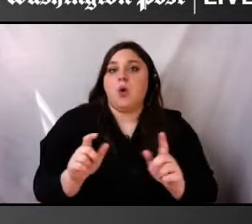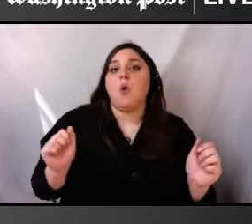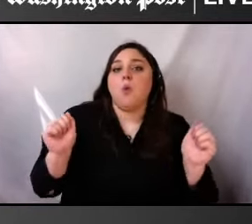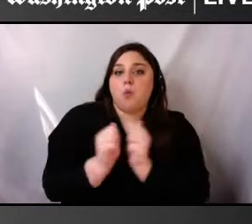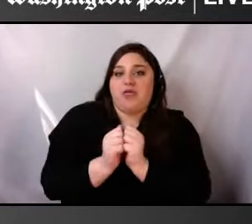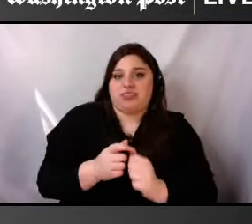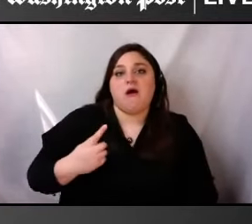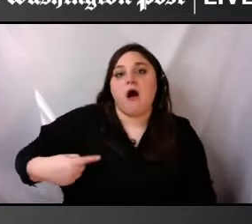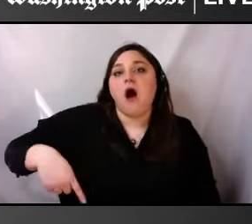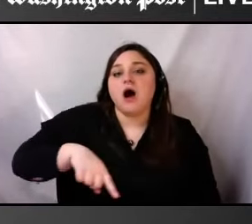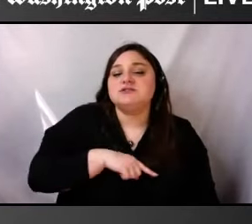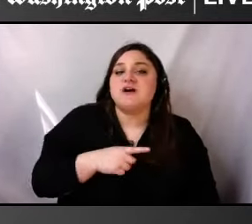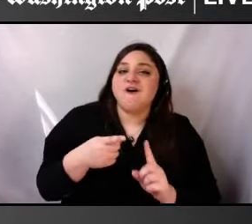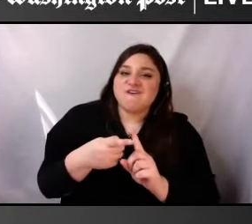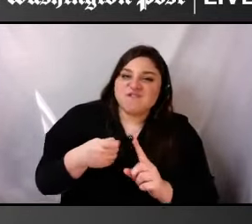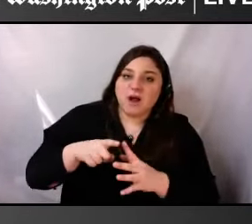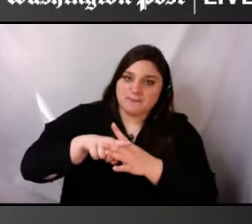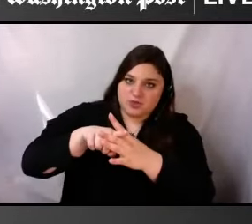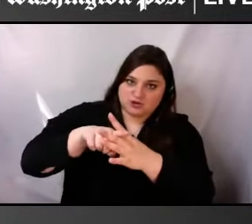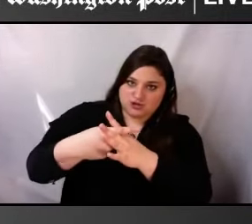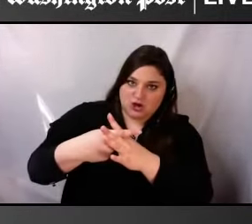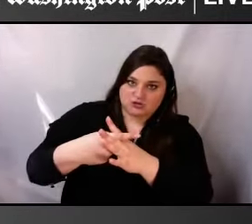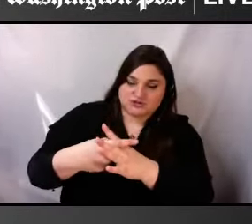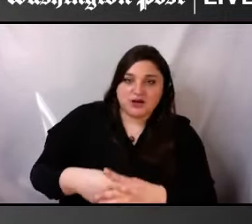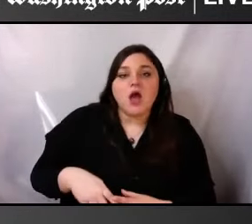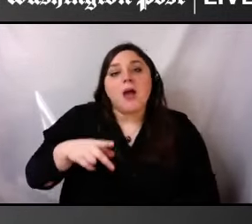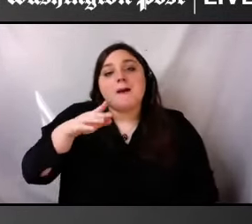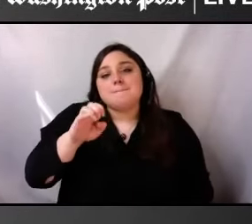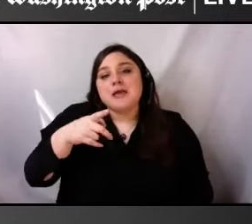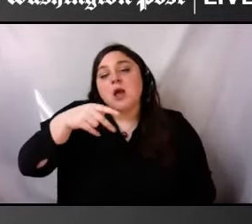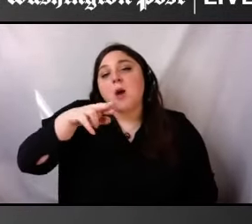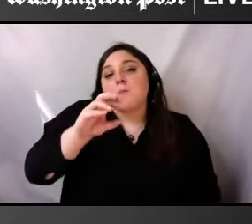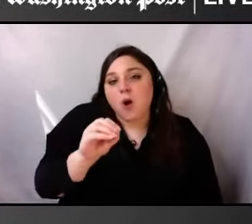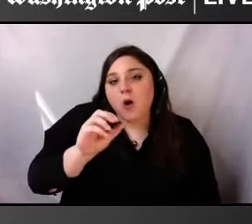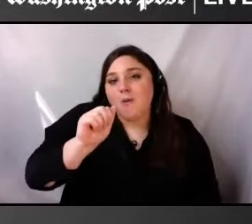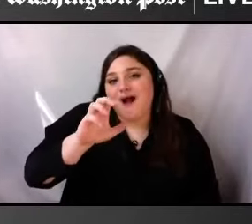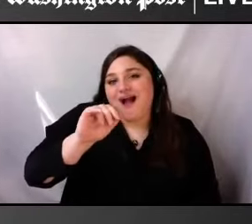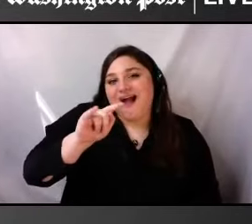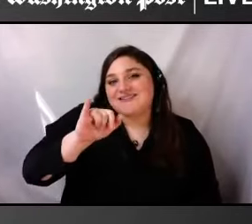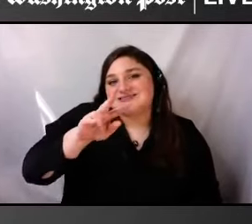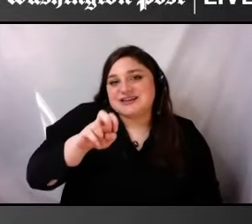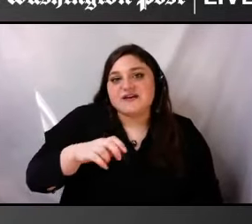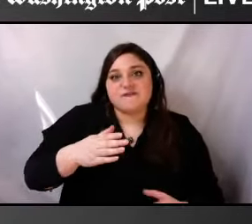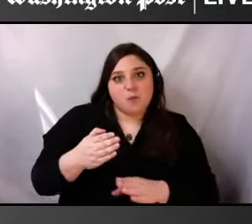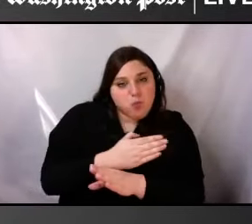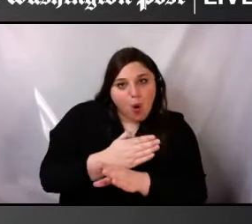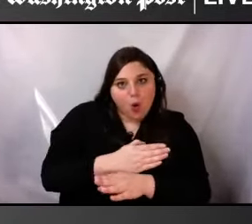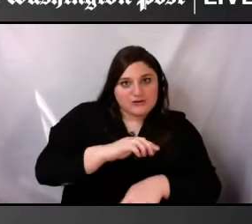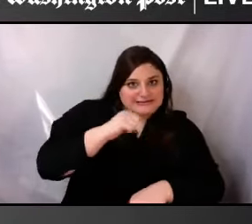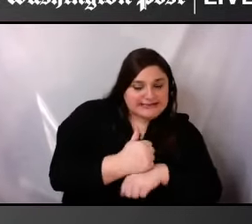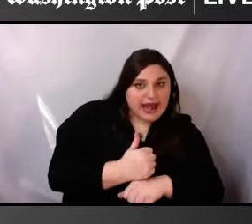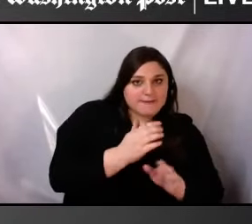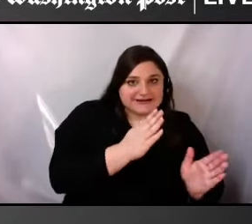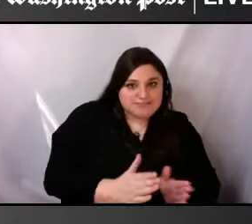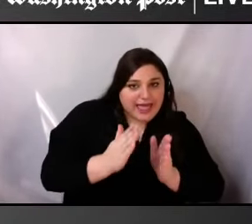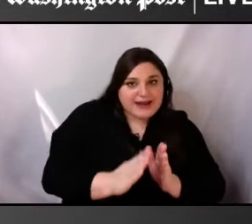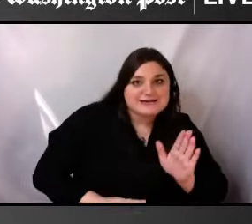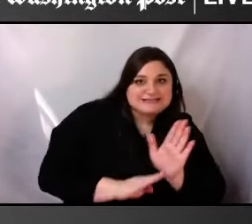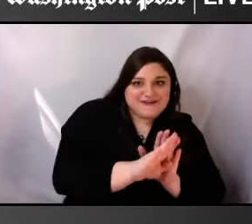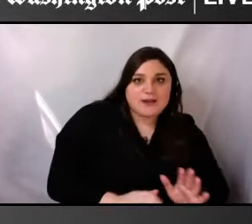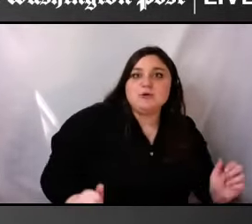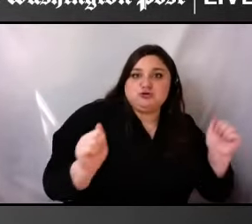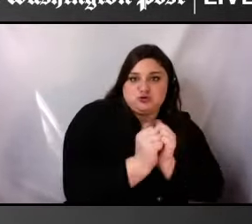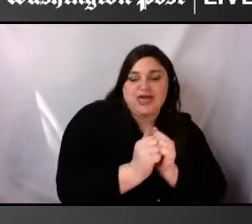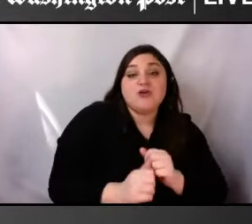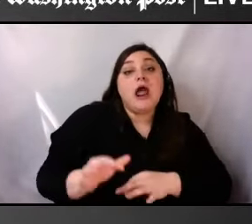proactive, not reactive. So, oh goodness, now we've created this event and somebody has asked for an accommodation and we need to